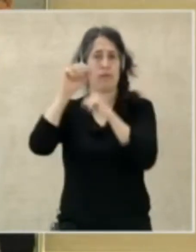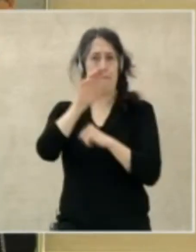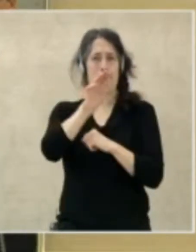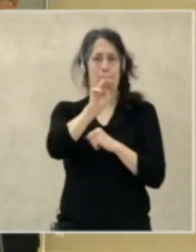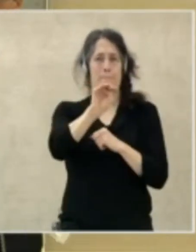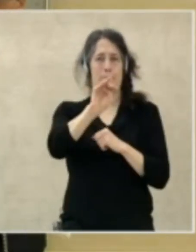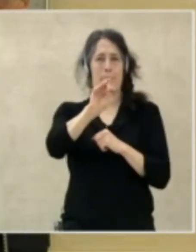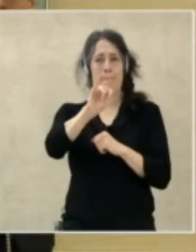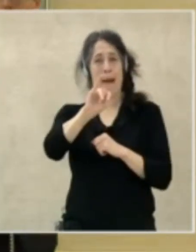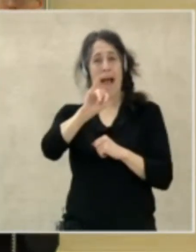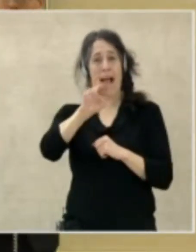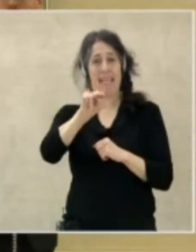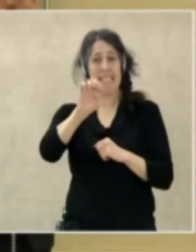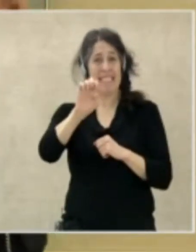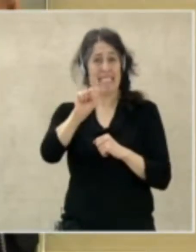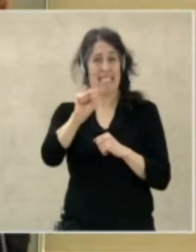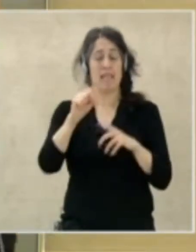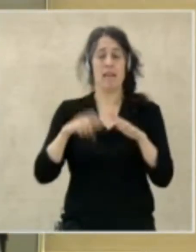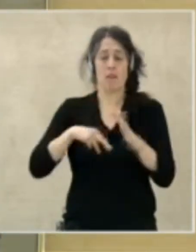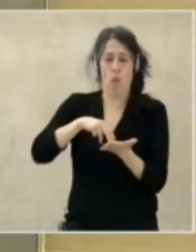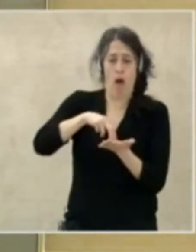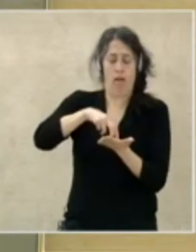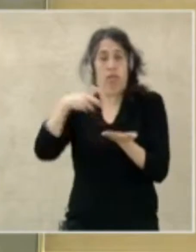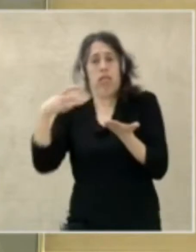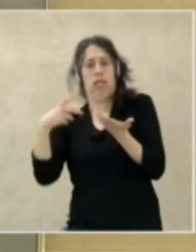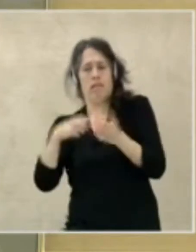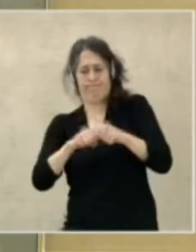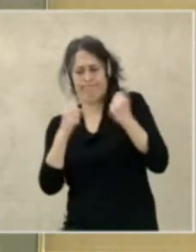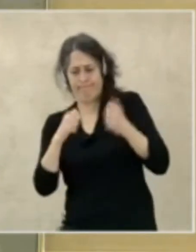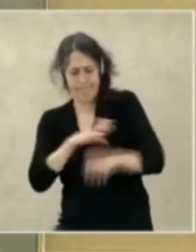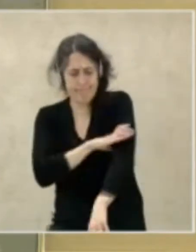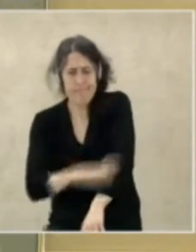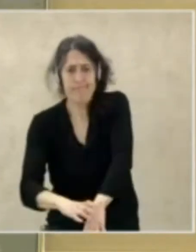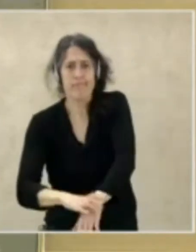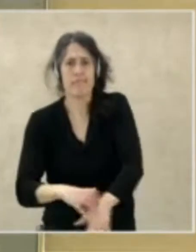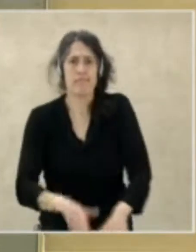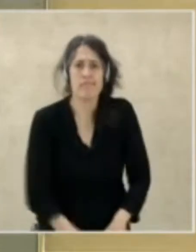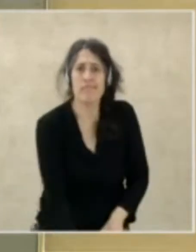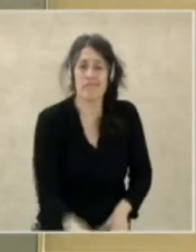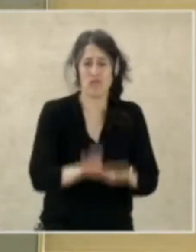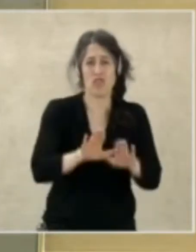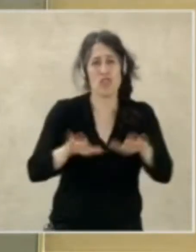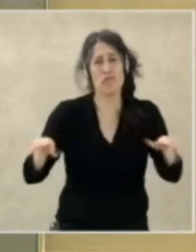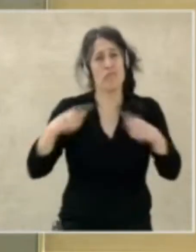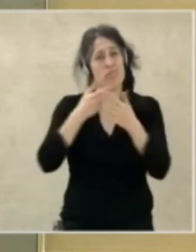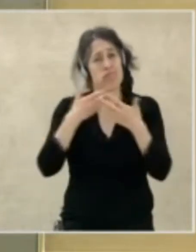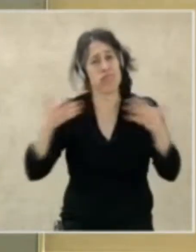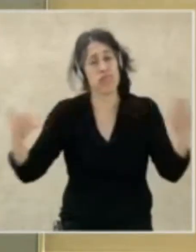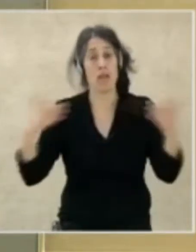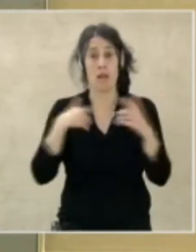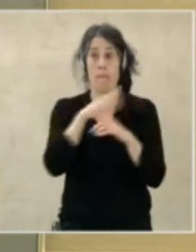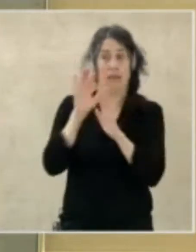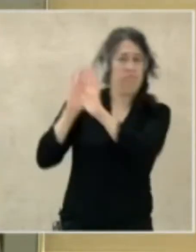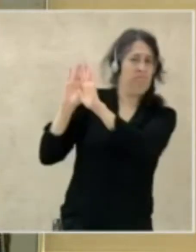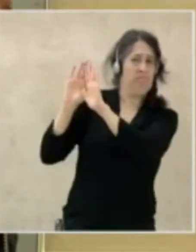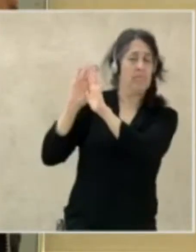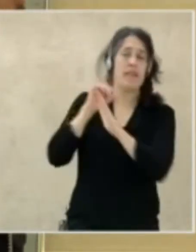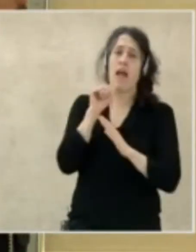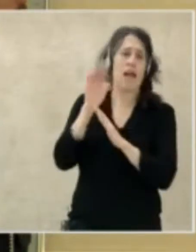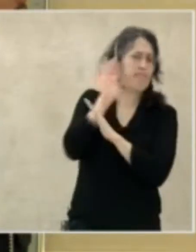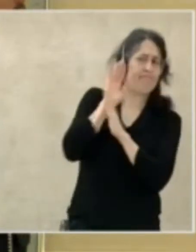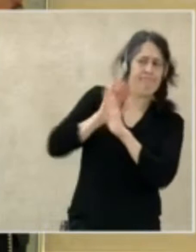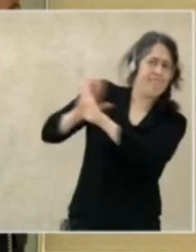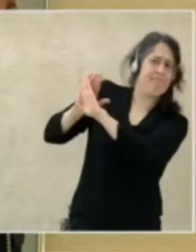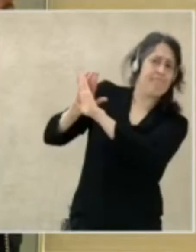statistics of persons with disabilities. Madam Special Rapporteur, we wish to draw attention to civilian casualties